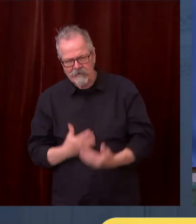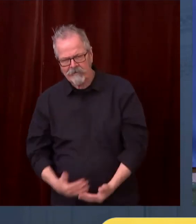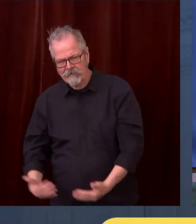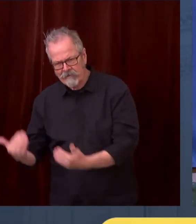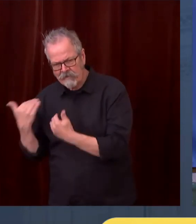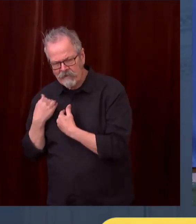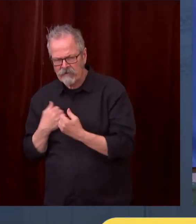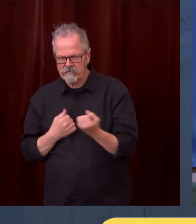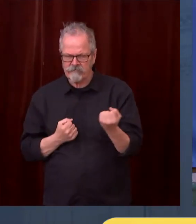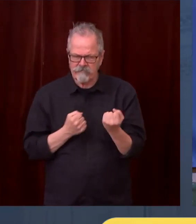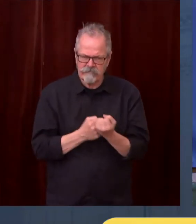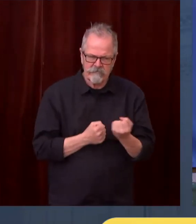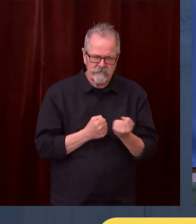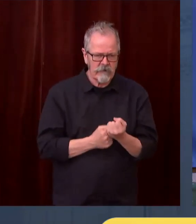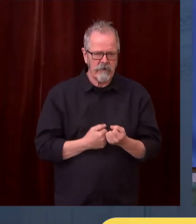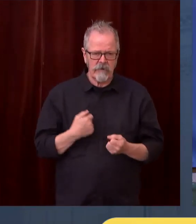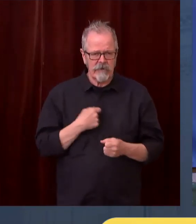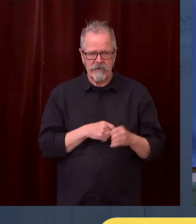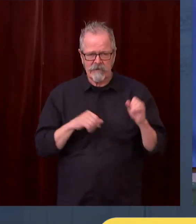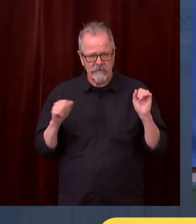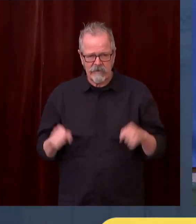go for that honor. Thank you.